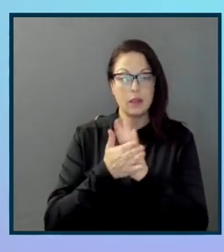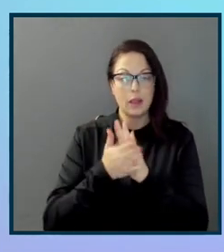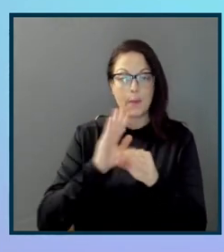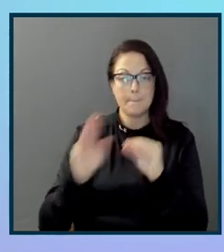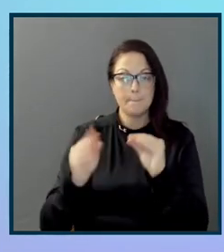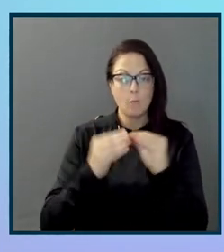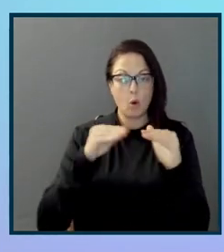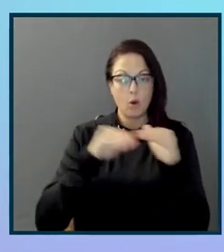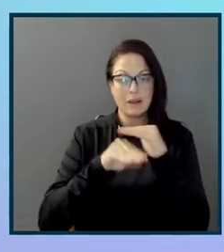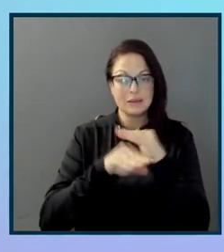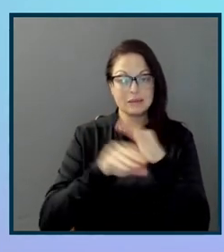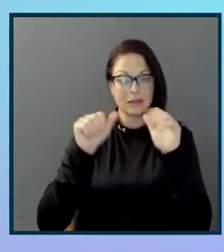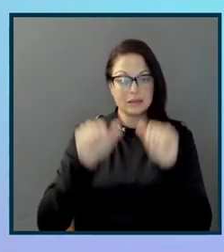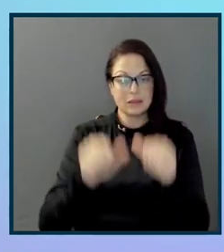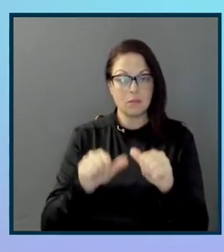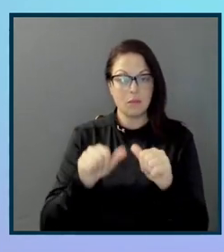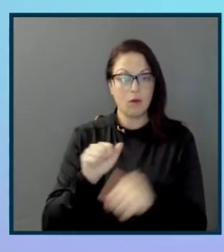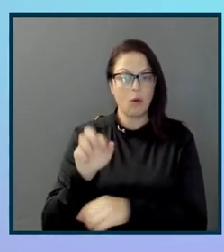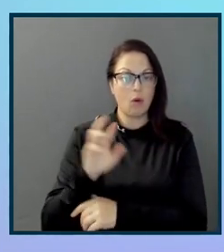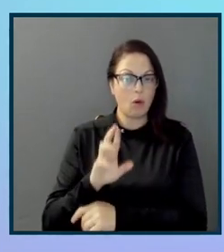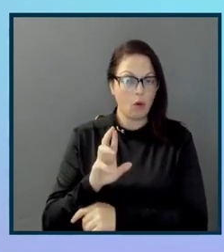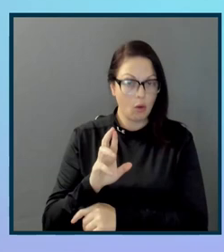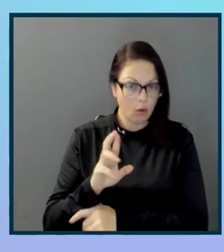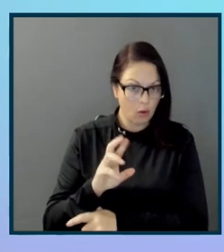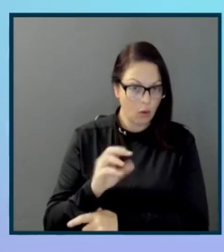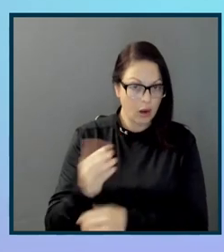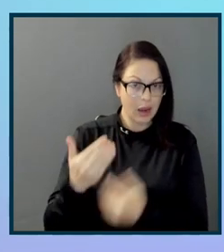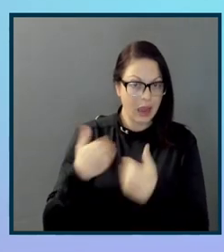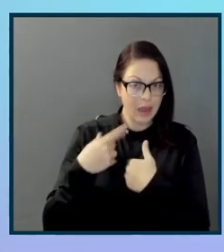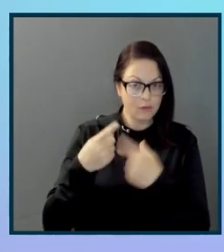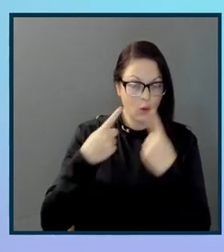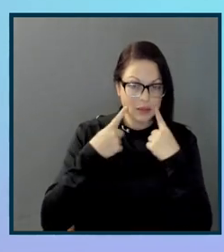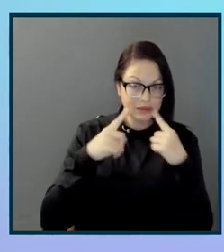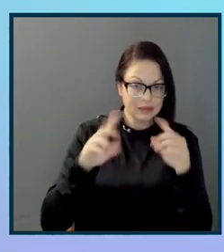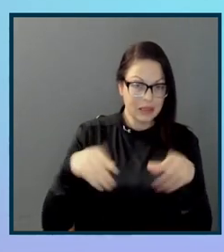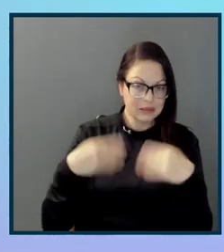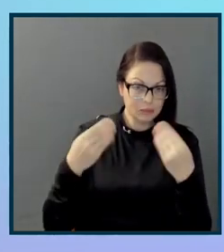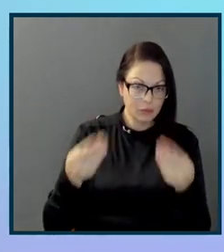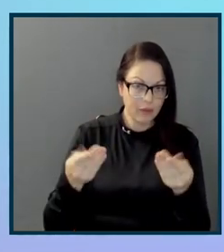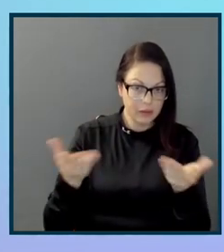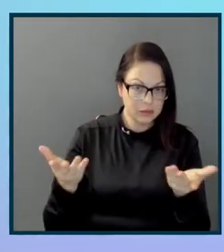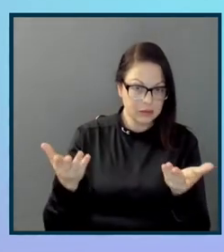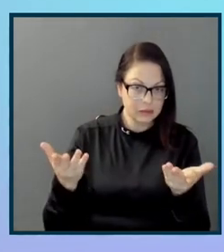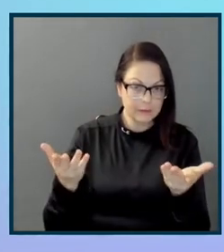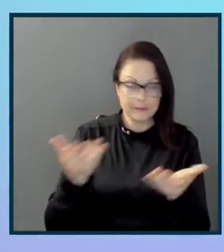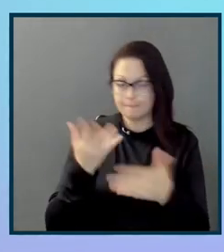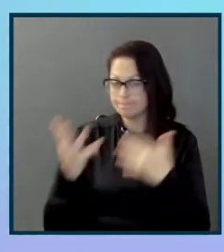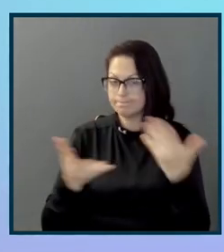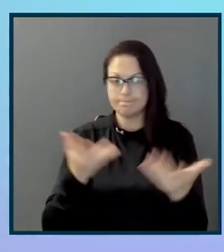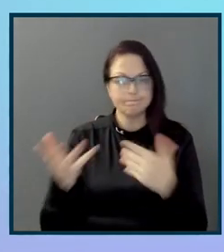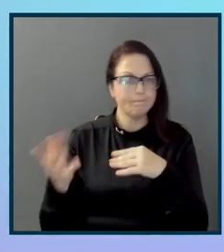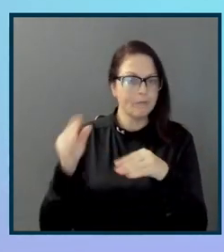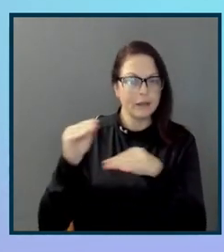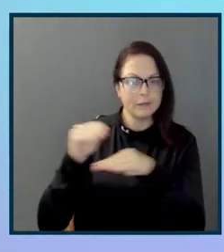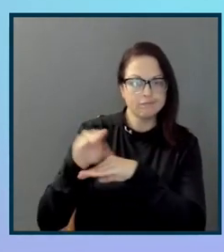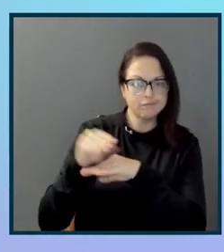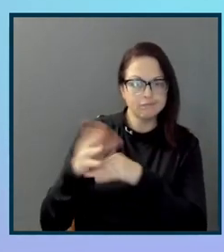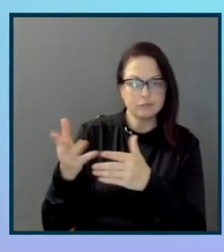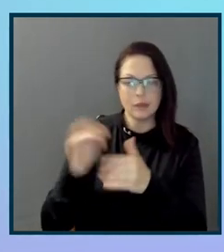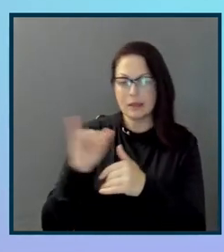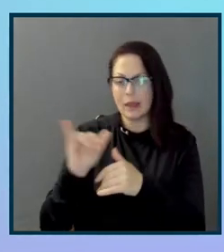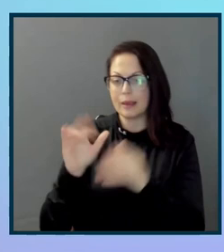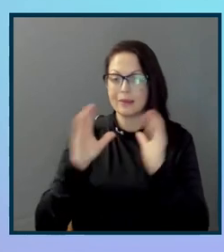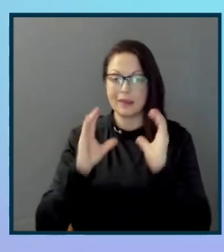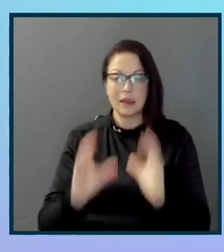have you had success in offering it cold? So, I mean, a customer being